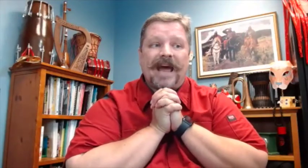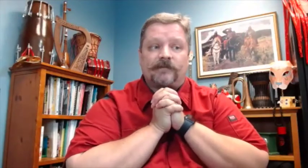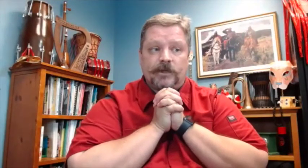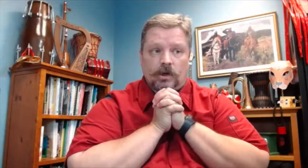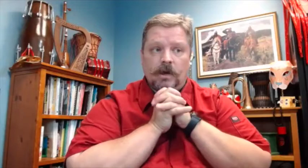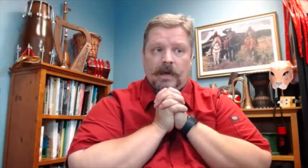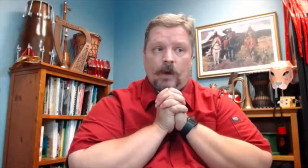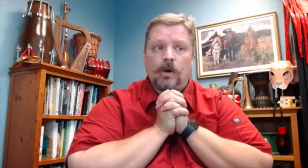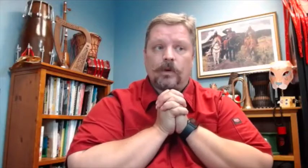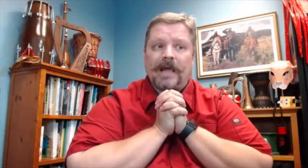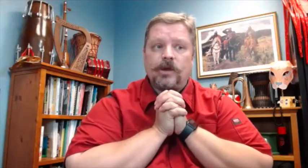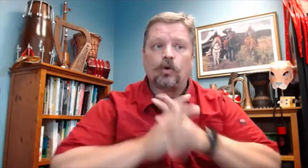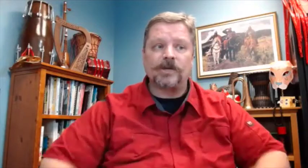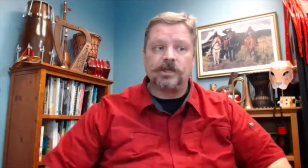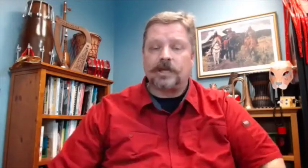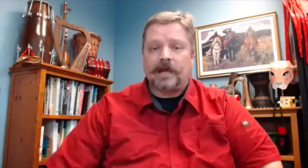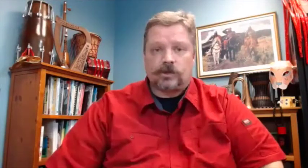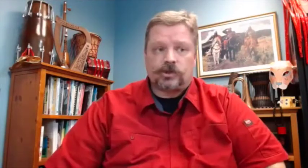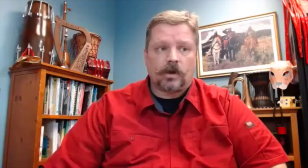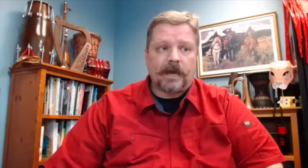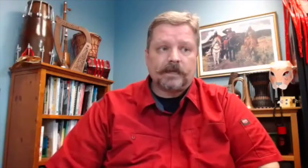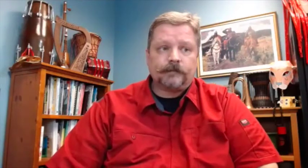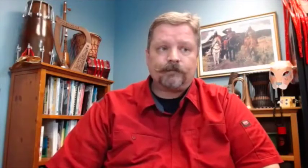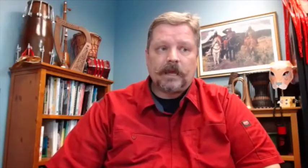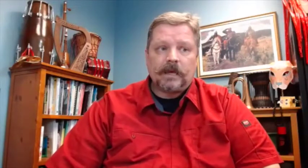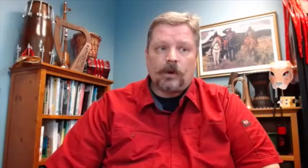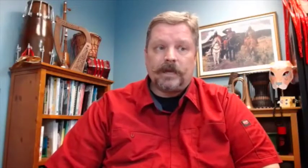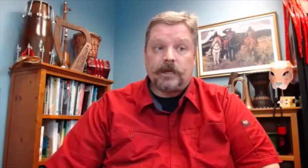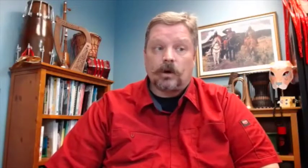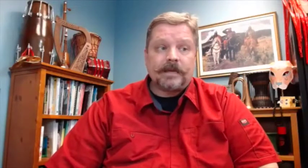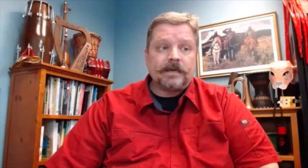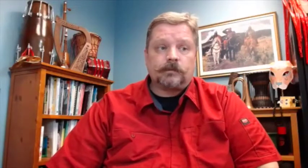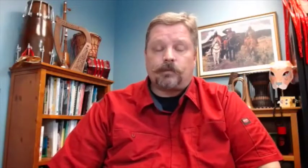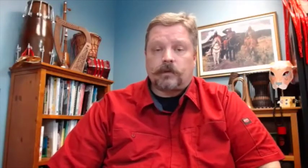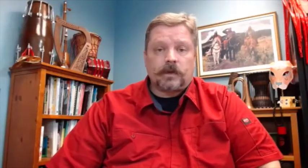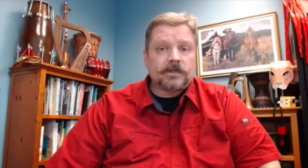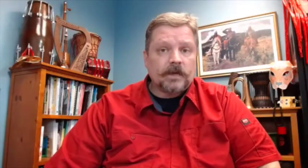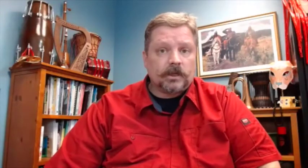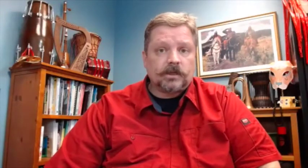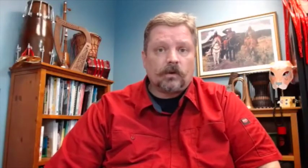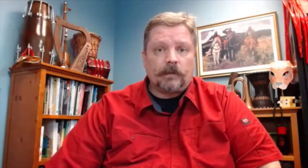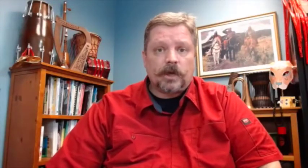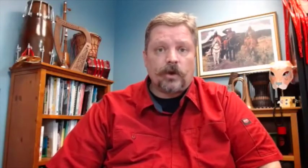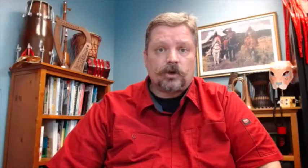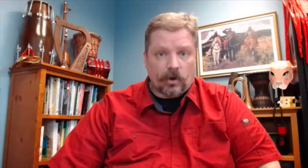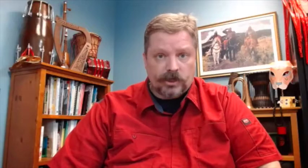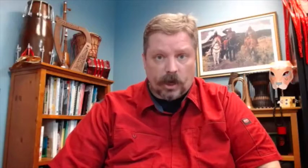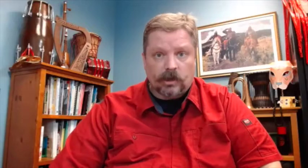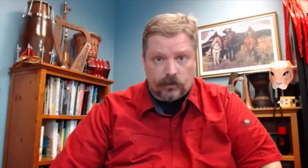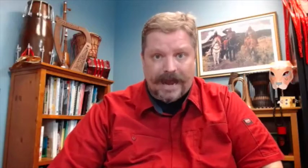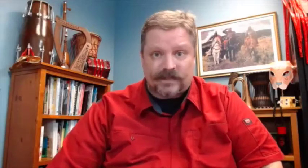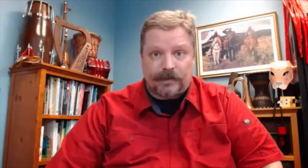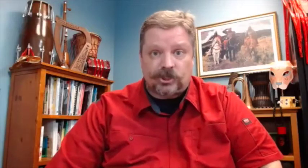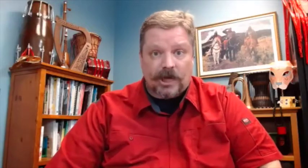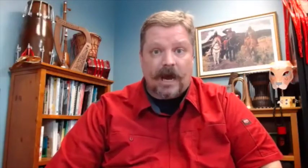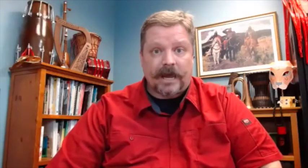Zoom chat feature, and we'll relay your questions and answers to our guests. We need your ideas to be part of the discussion, so I'm going to encourage all